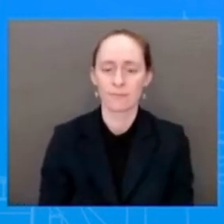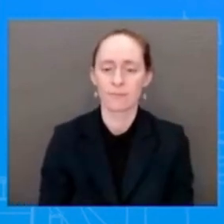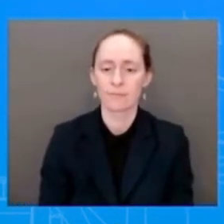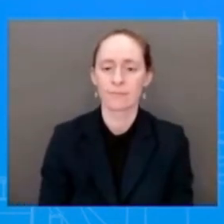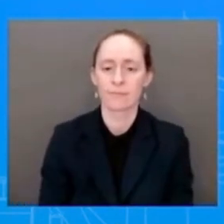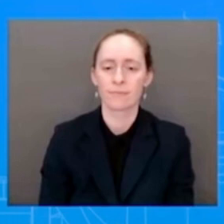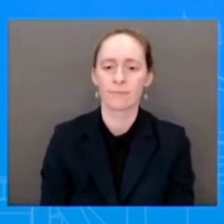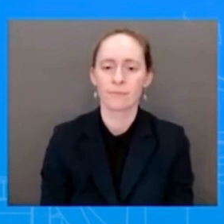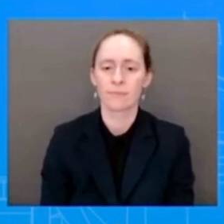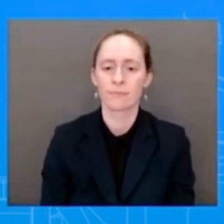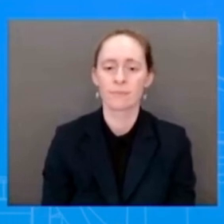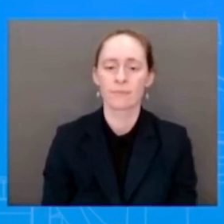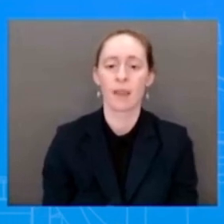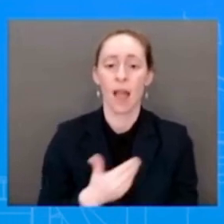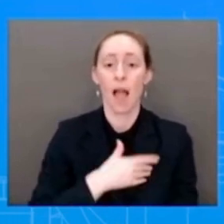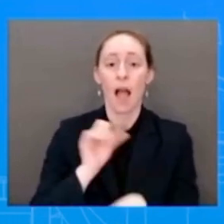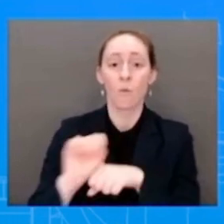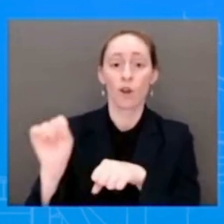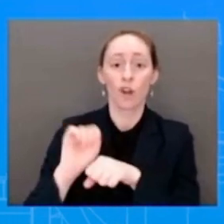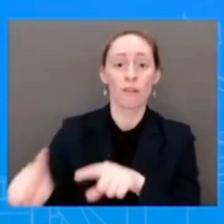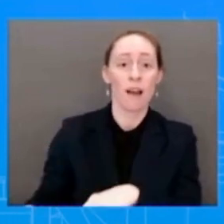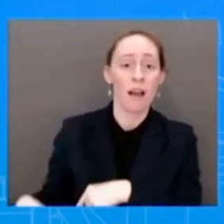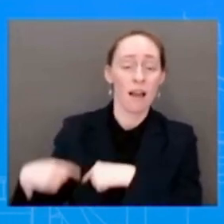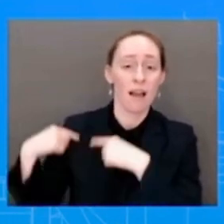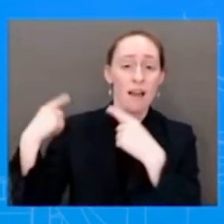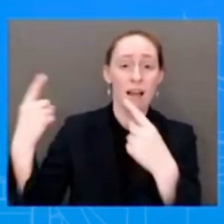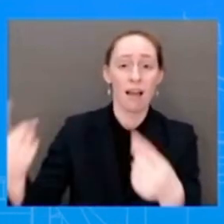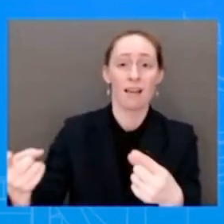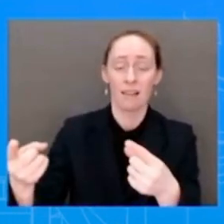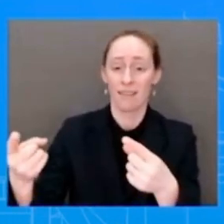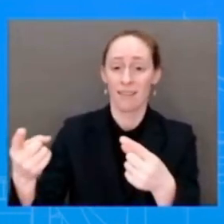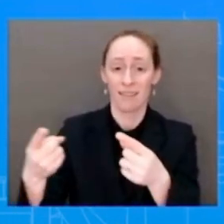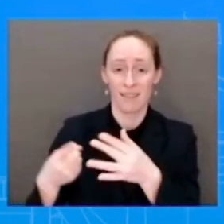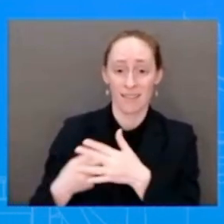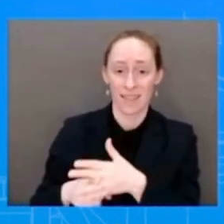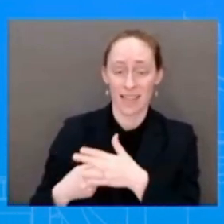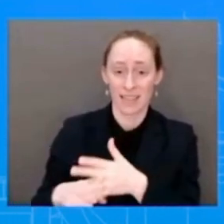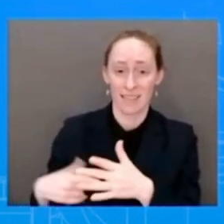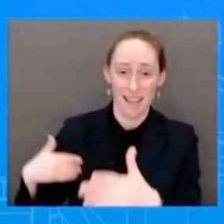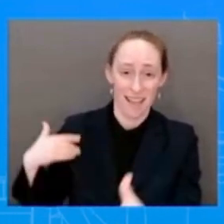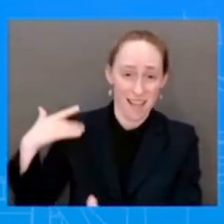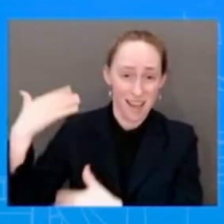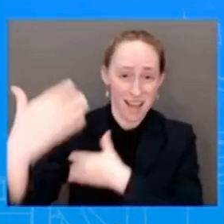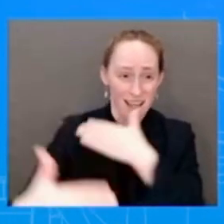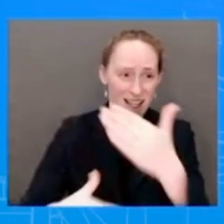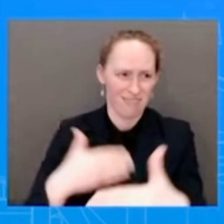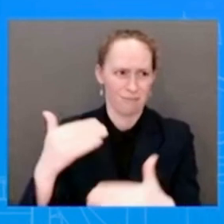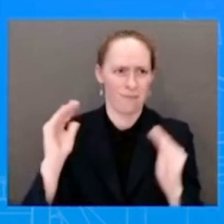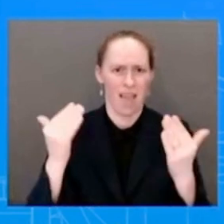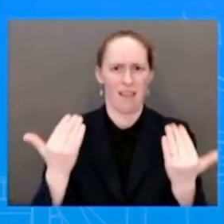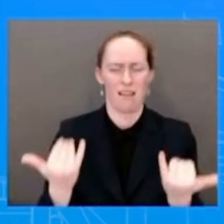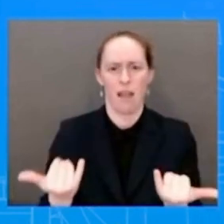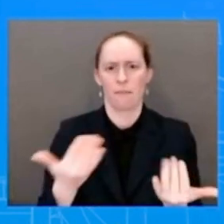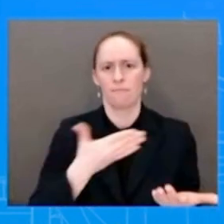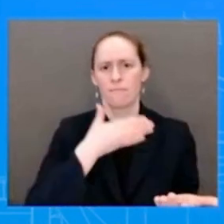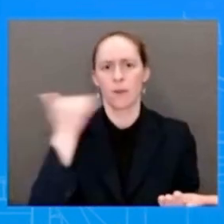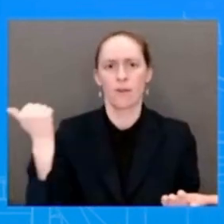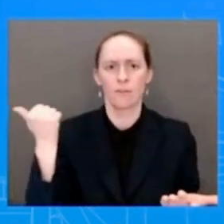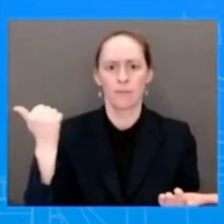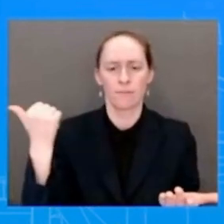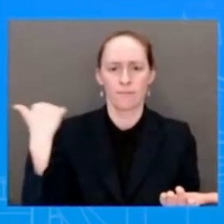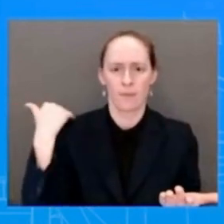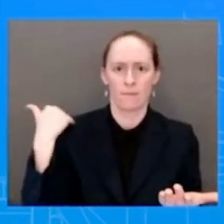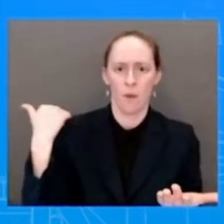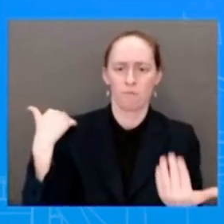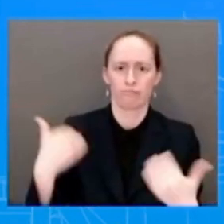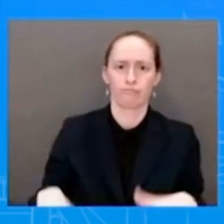from the moment that the president walked into this administration, we are in a better place than when we were when we first started. And that is because of the